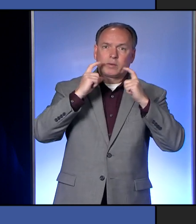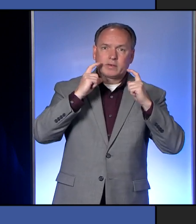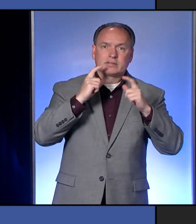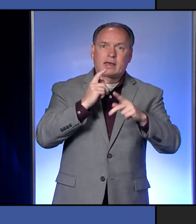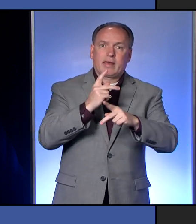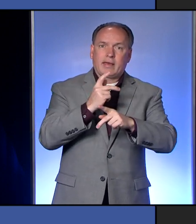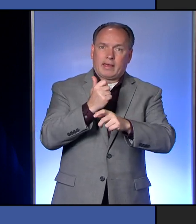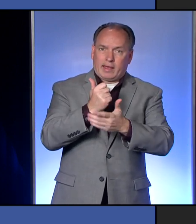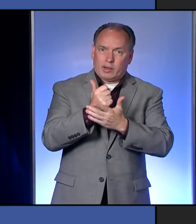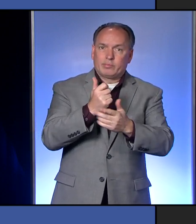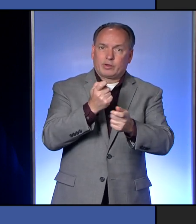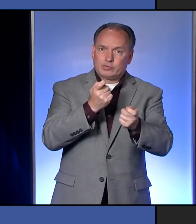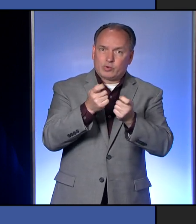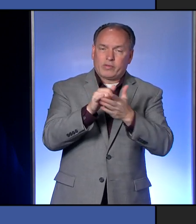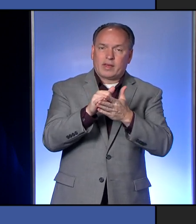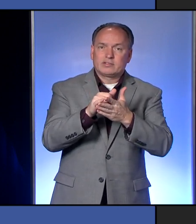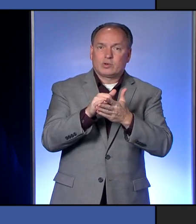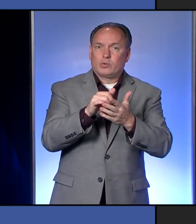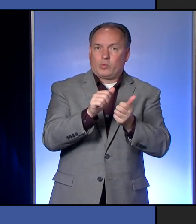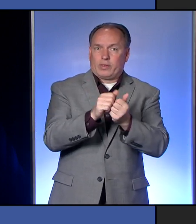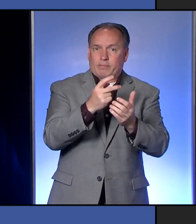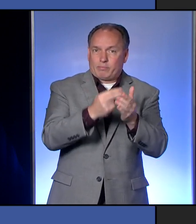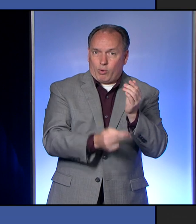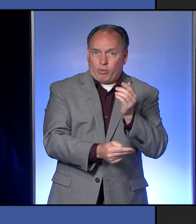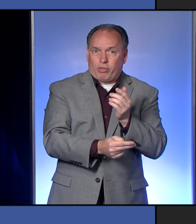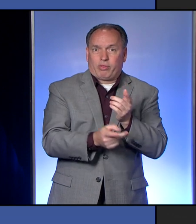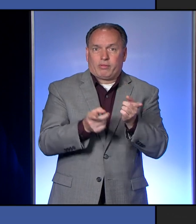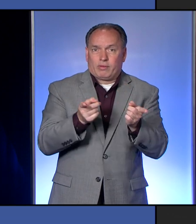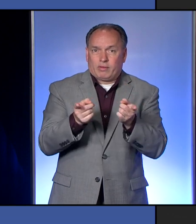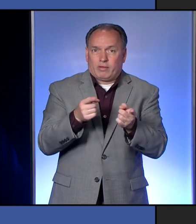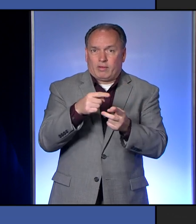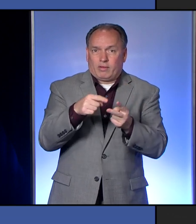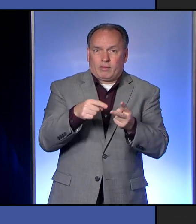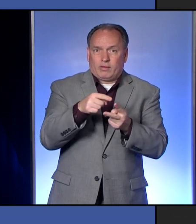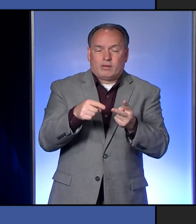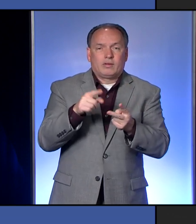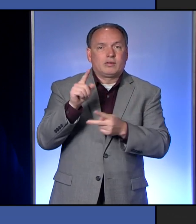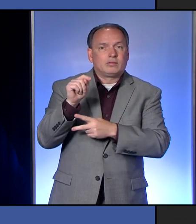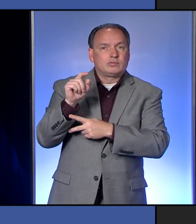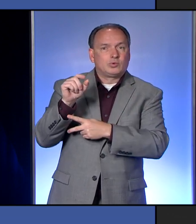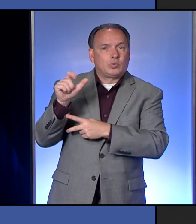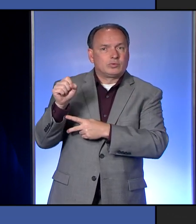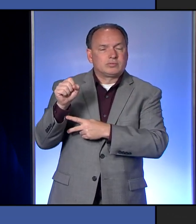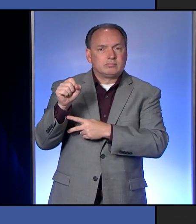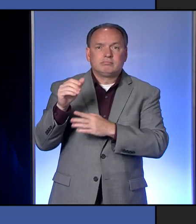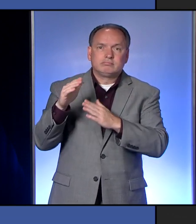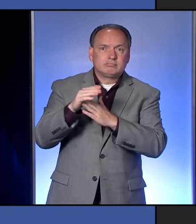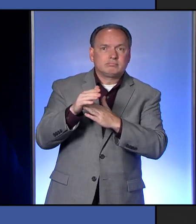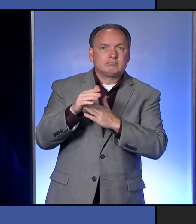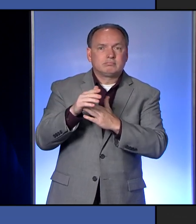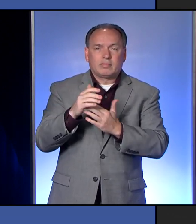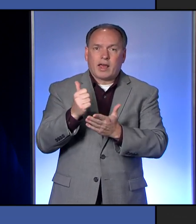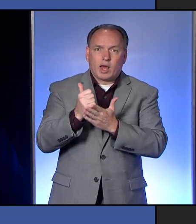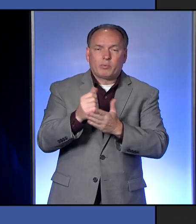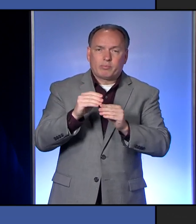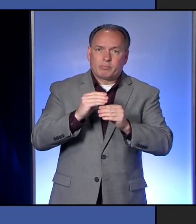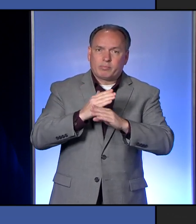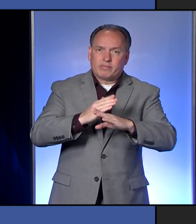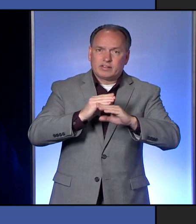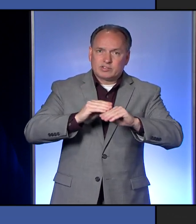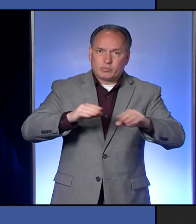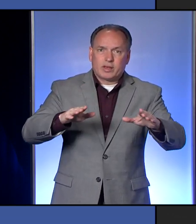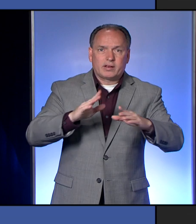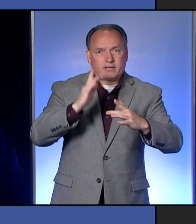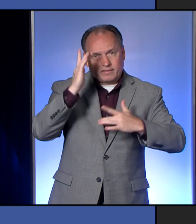control that. So between the distance and the mask, those are really the two core things that are going to prevent spread of the virus.